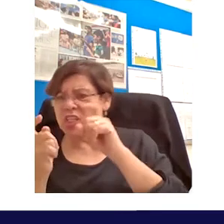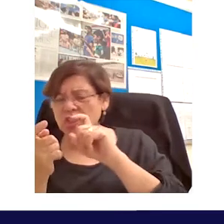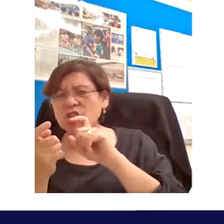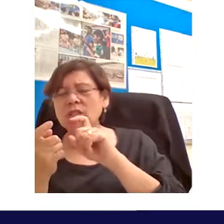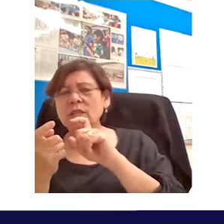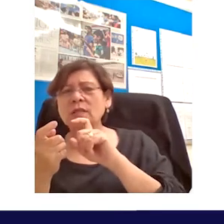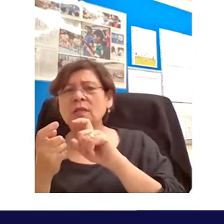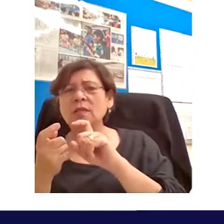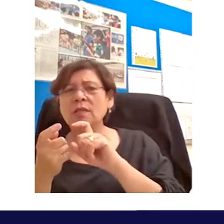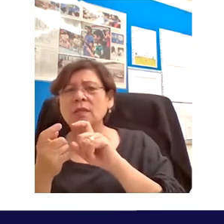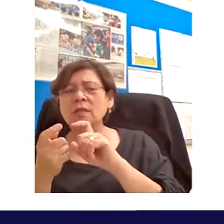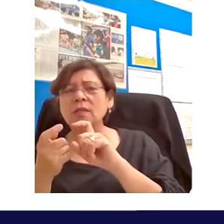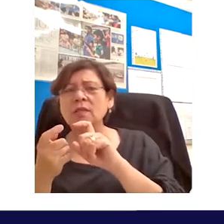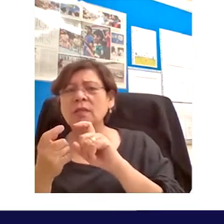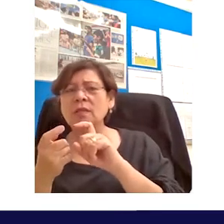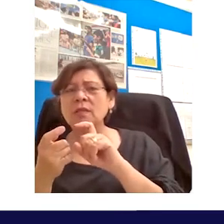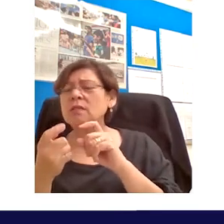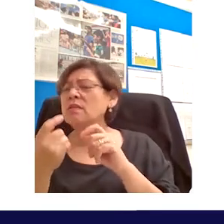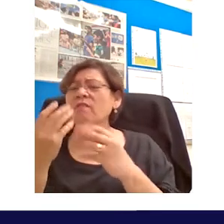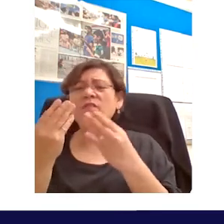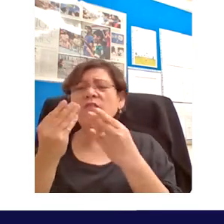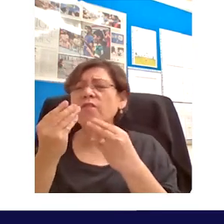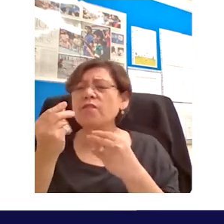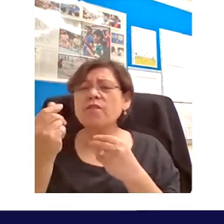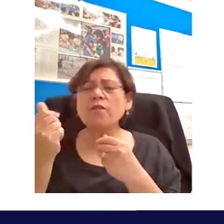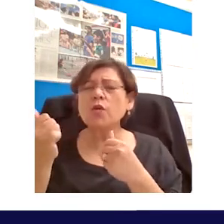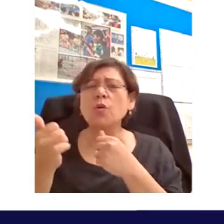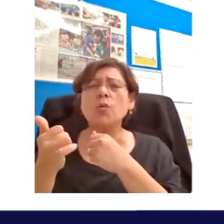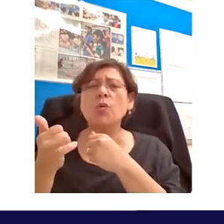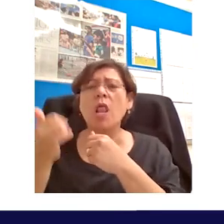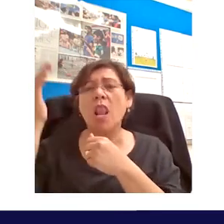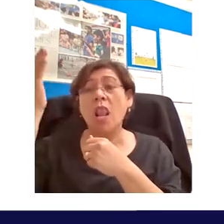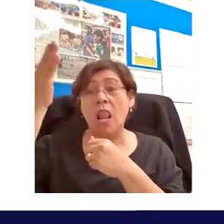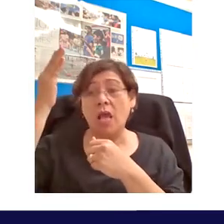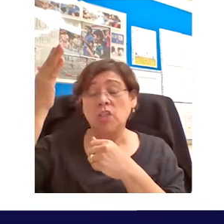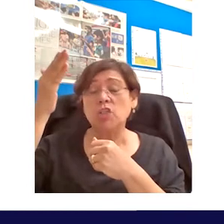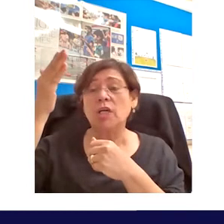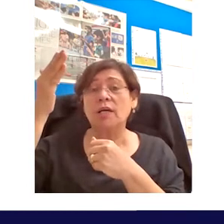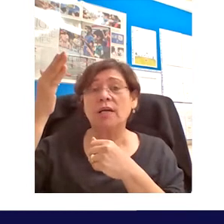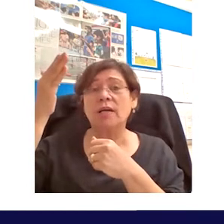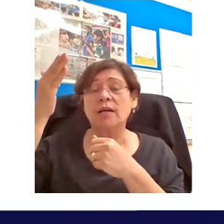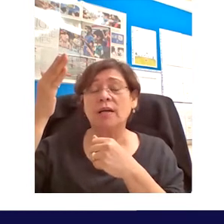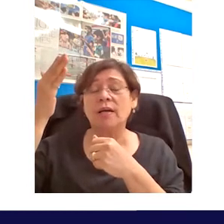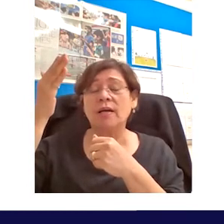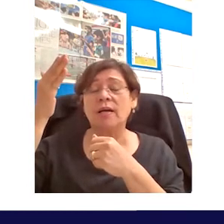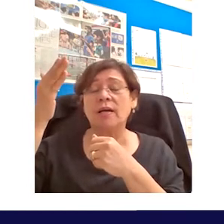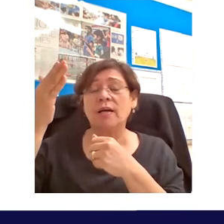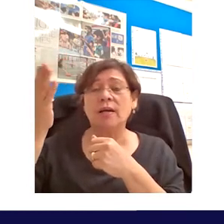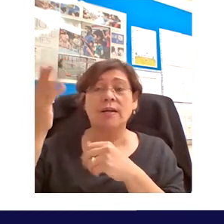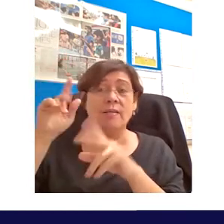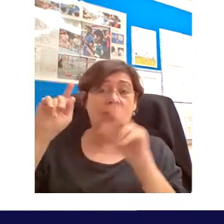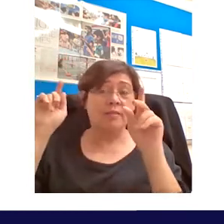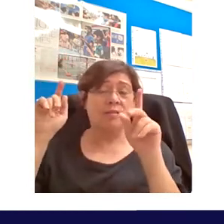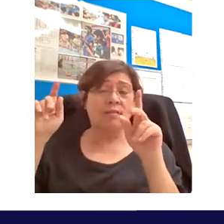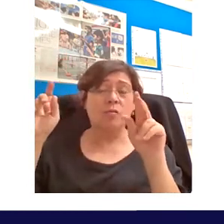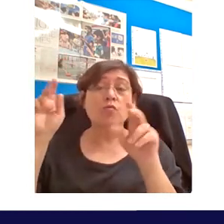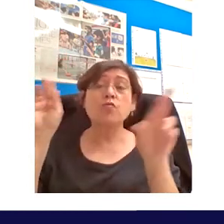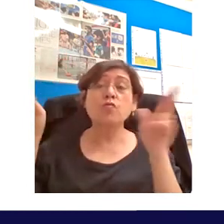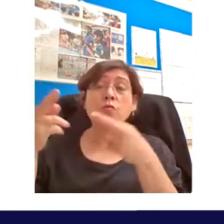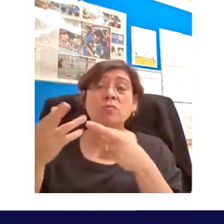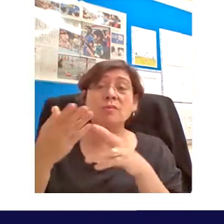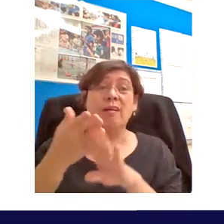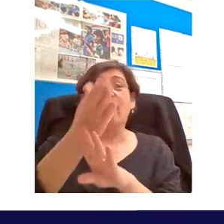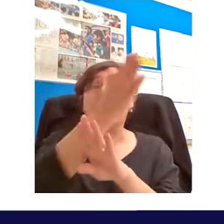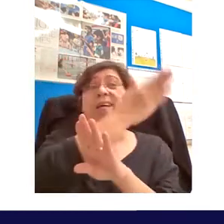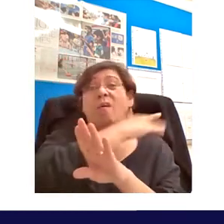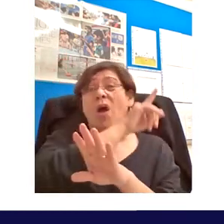preserved. I mean there are very few uh extant lecture theaters furnished as they might have been several hundred years ago uh in which